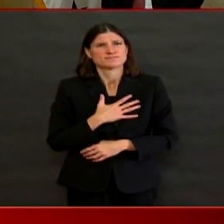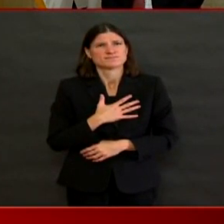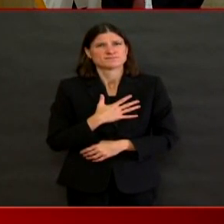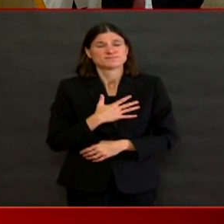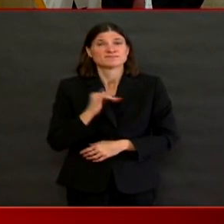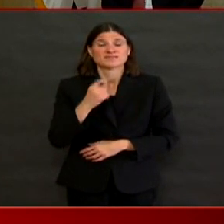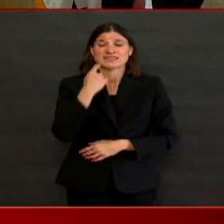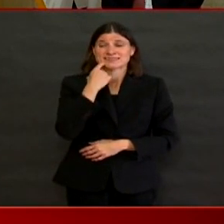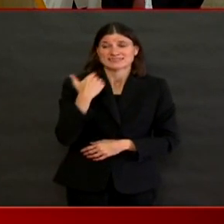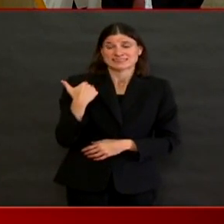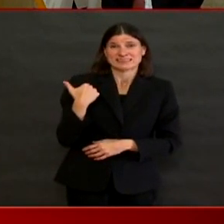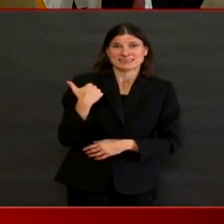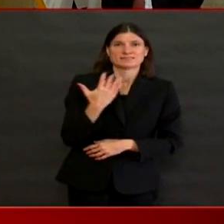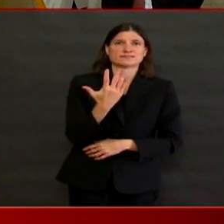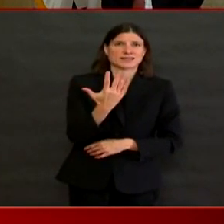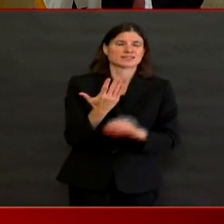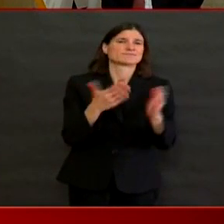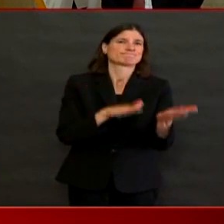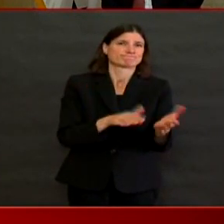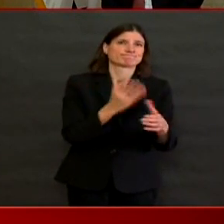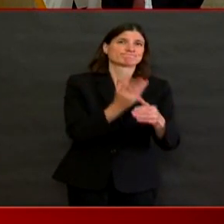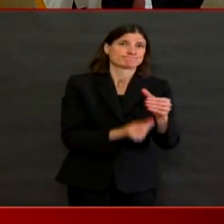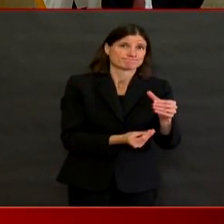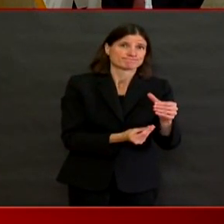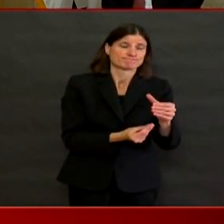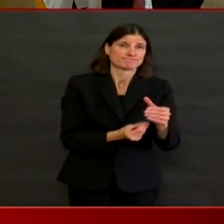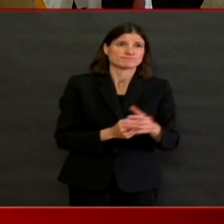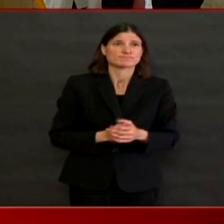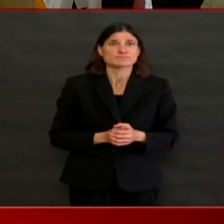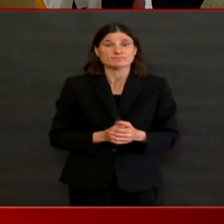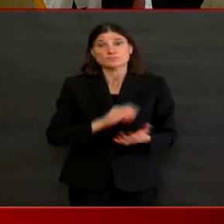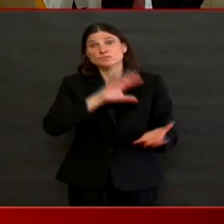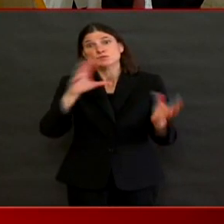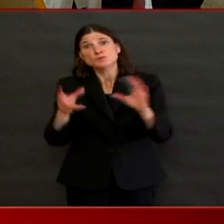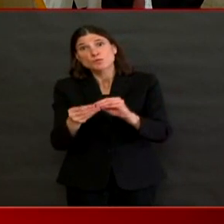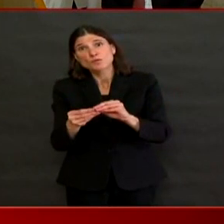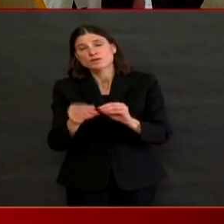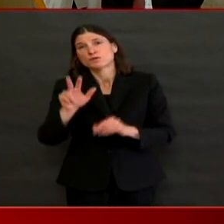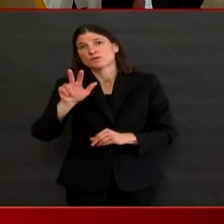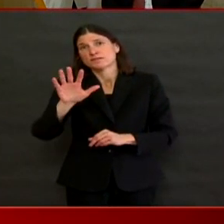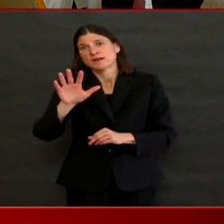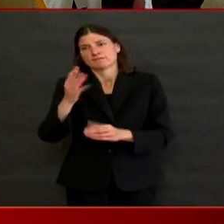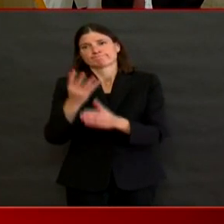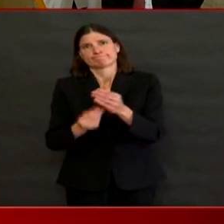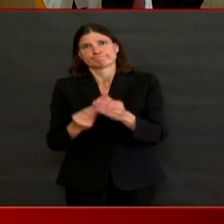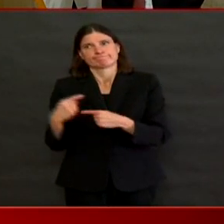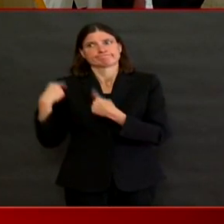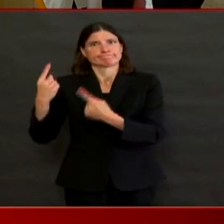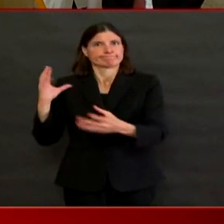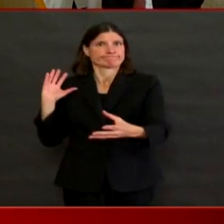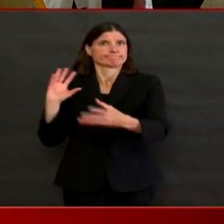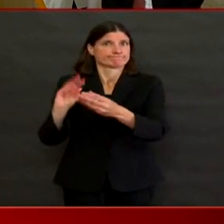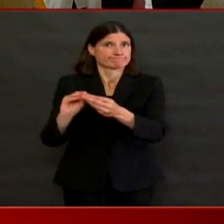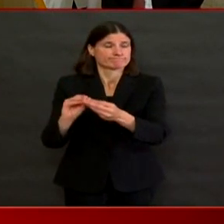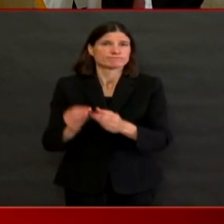We now have 35 COVID-19 associated fatalities total.